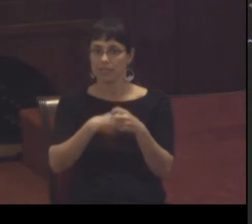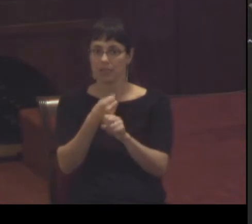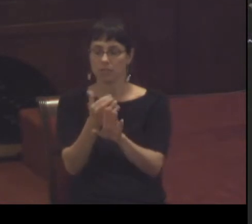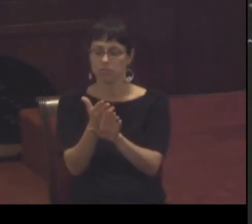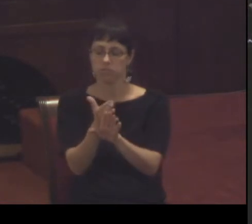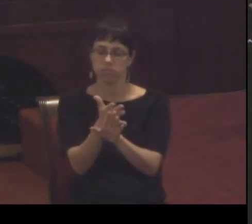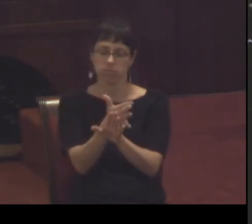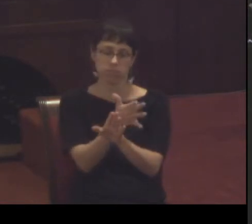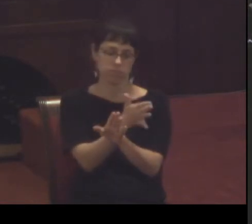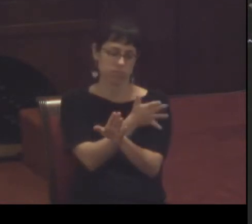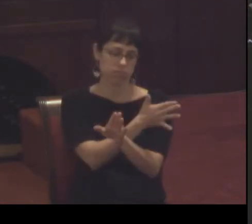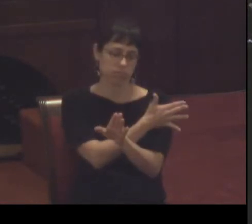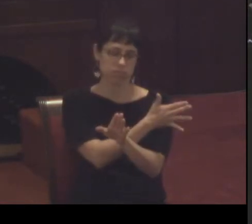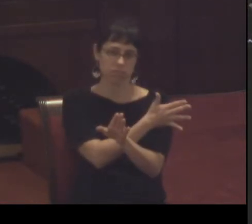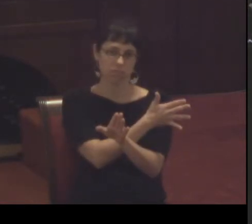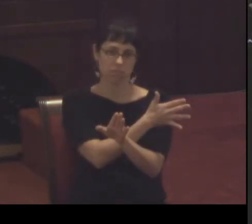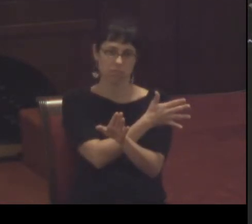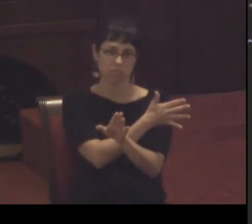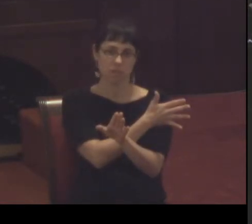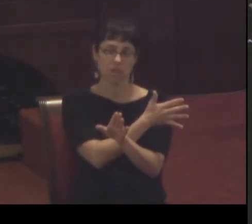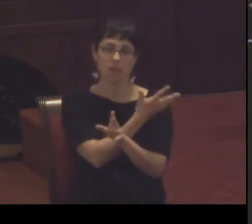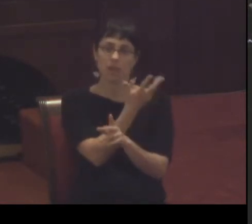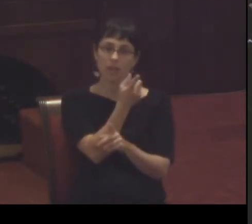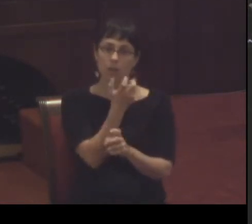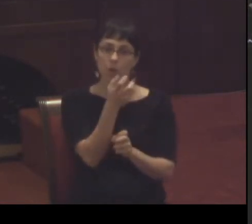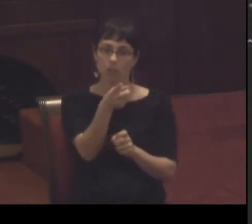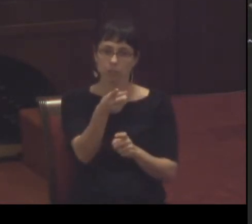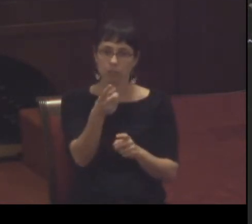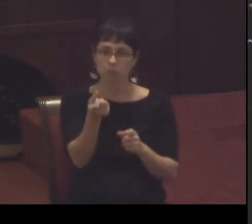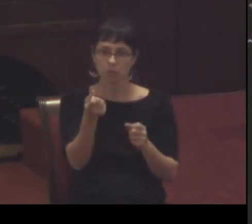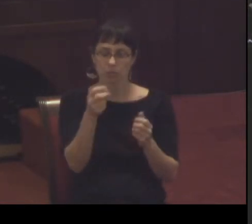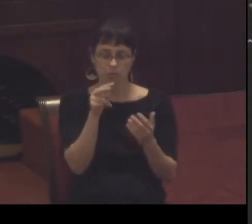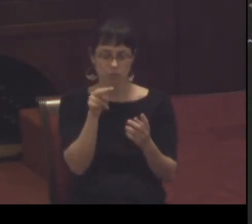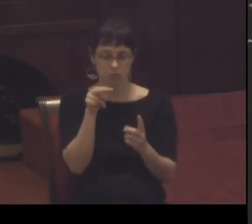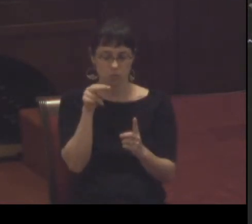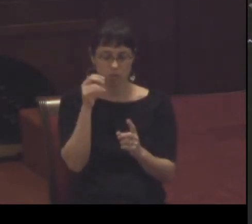of Jesus he wants to situate it into the eternal purposes of God